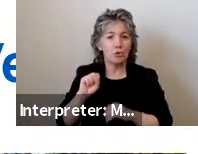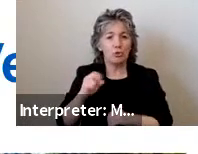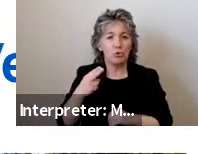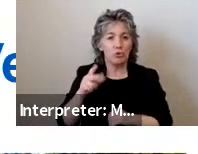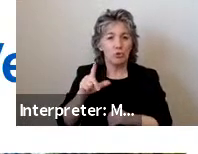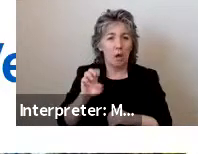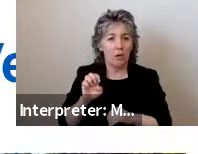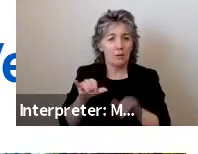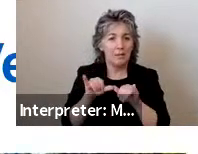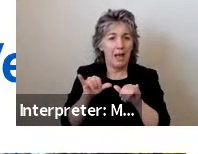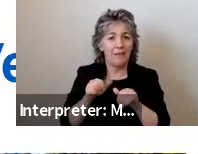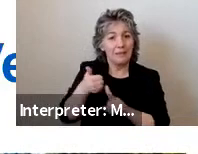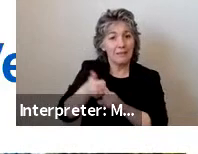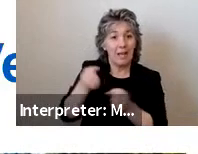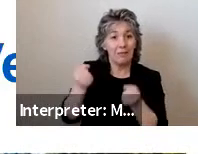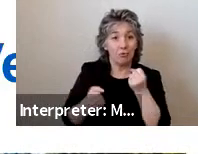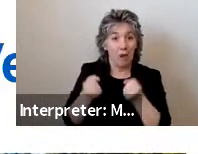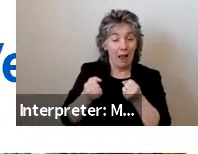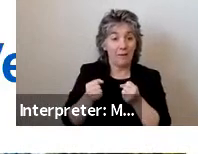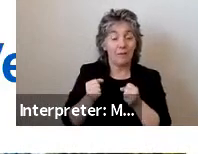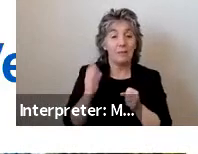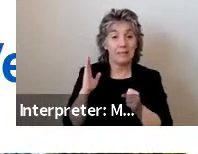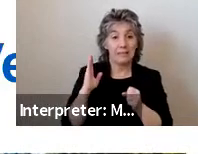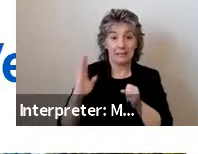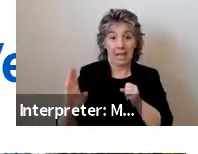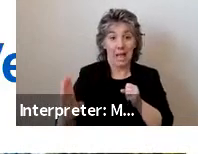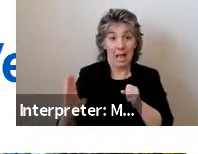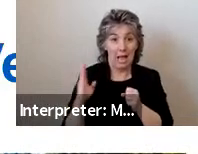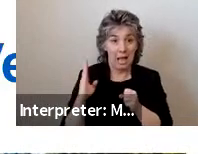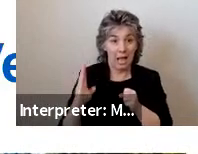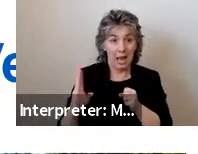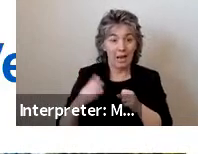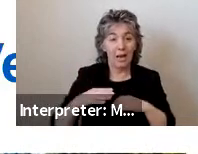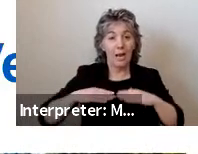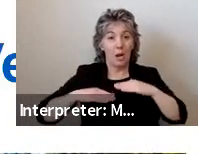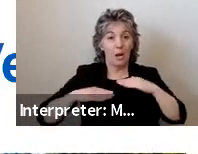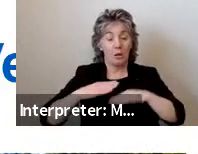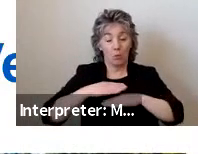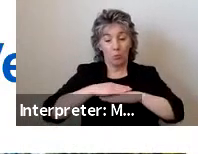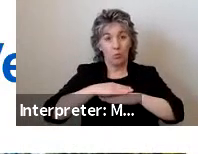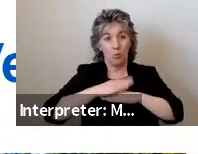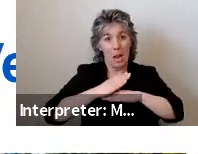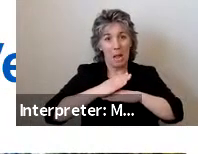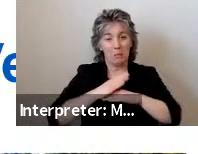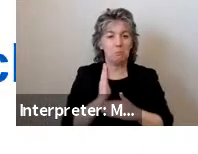with side door open and ramp of moderate slope deployed to a curb.